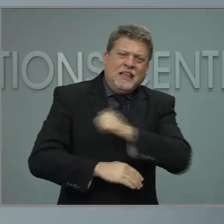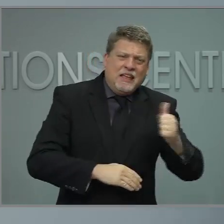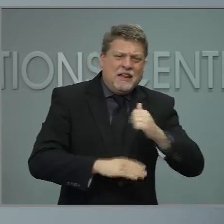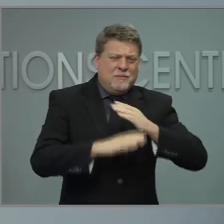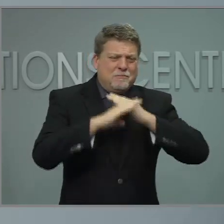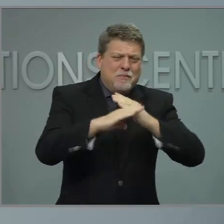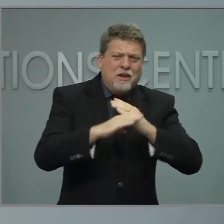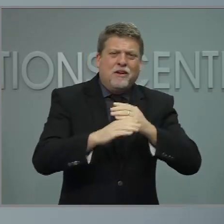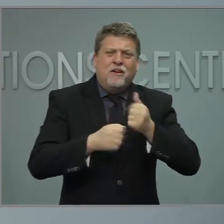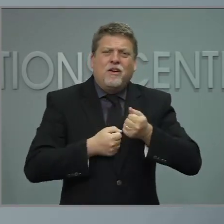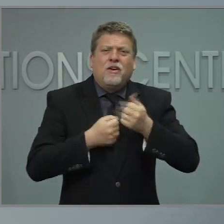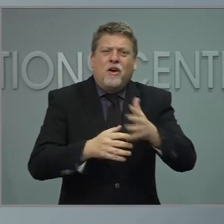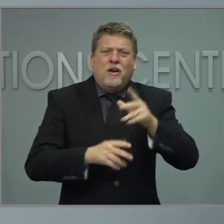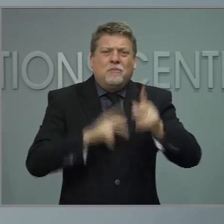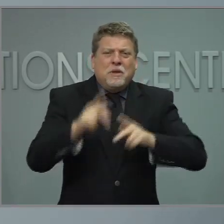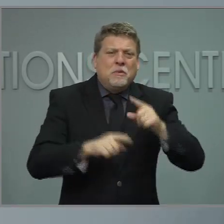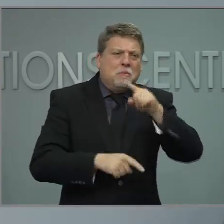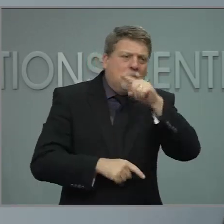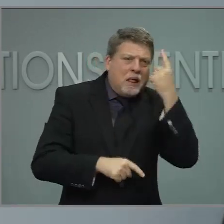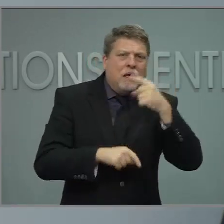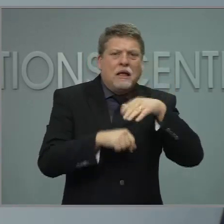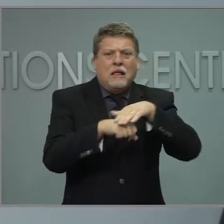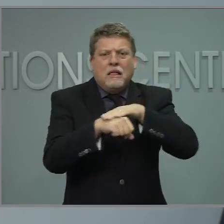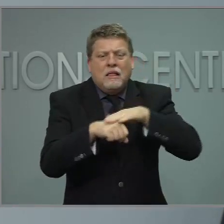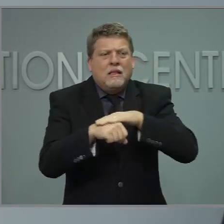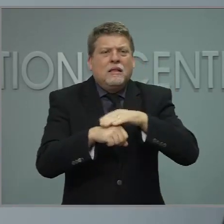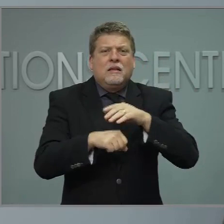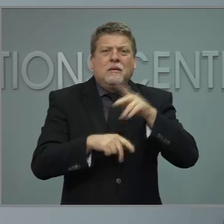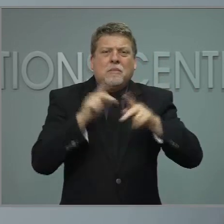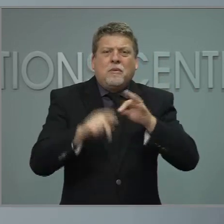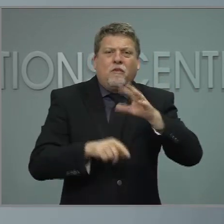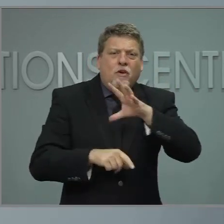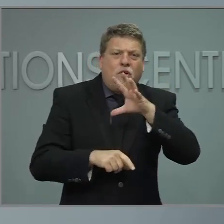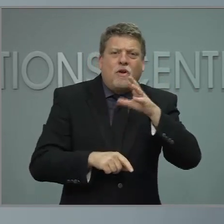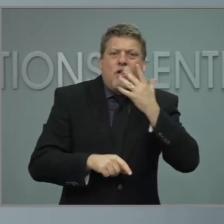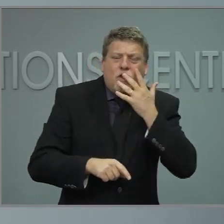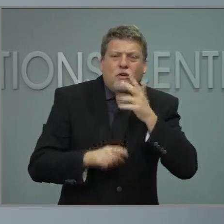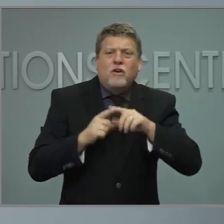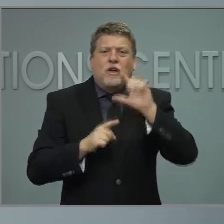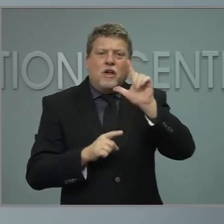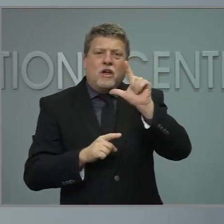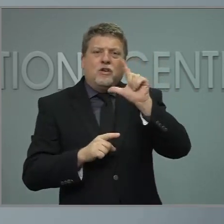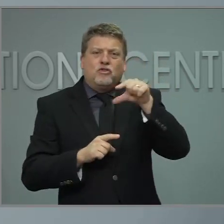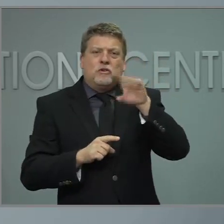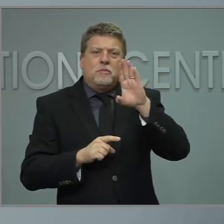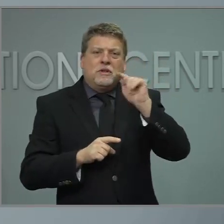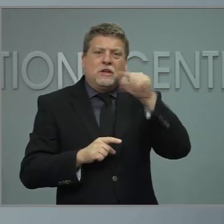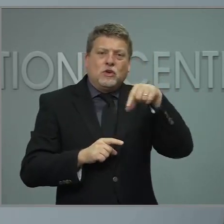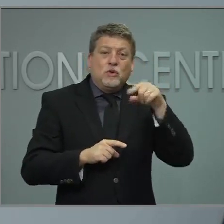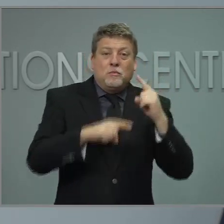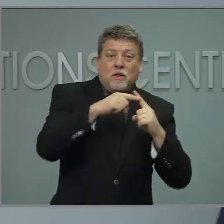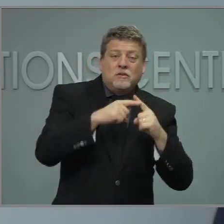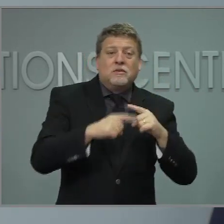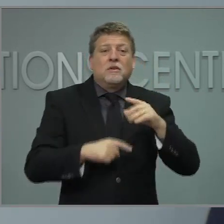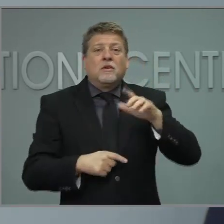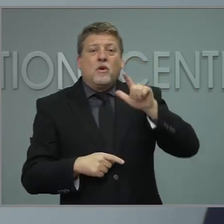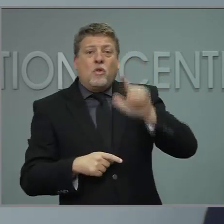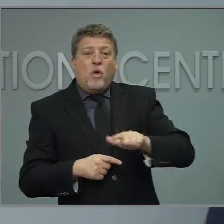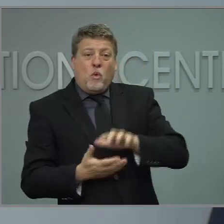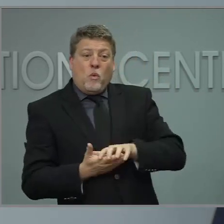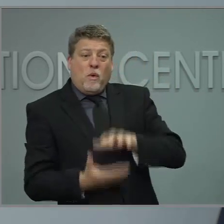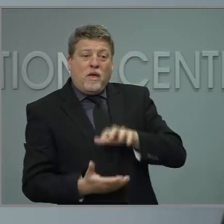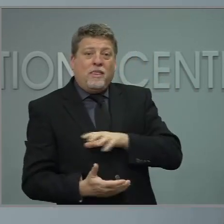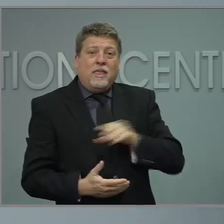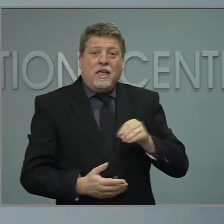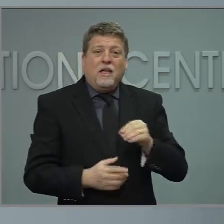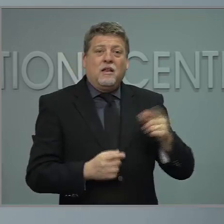barriers, including Black, Indigenous, people of color, LGBTQ+, low wealth, and immigrants. We envision